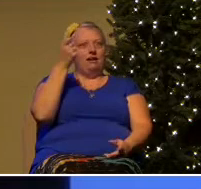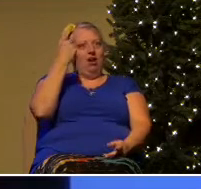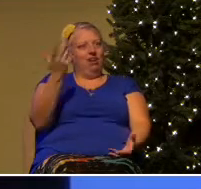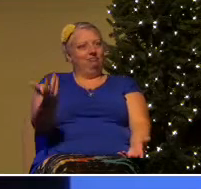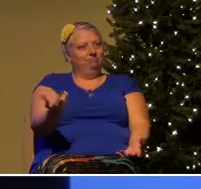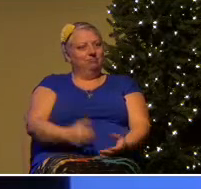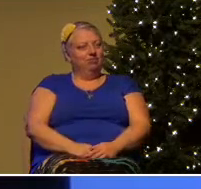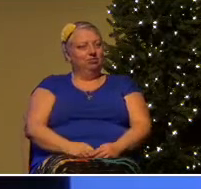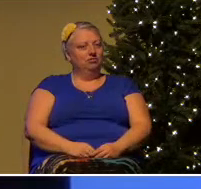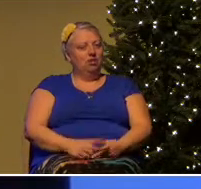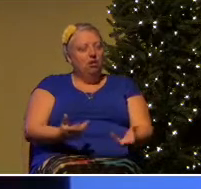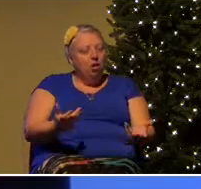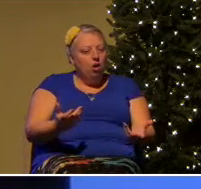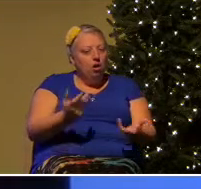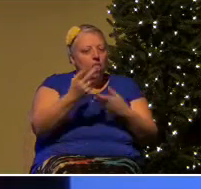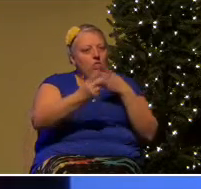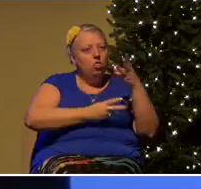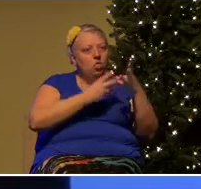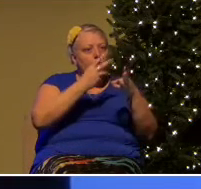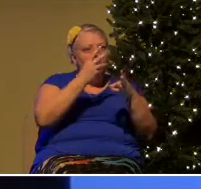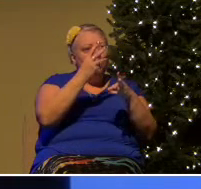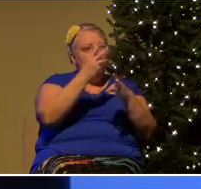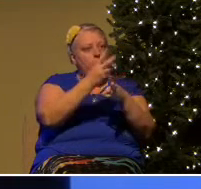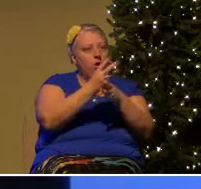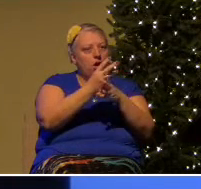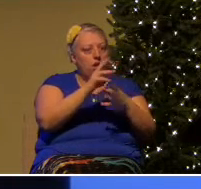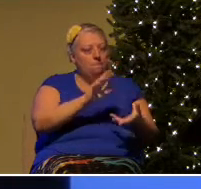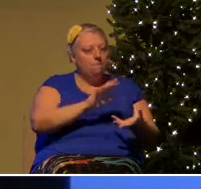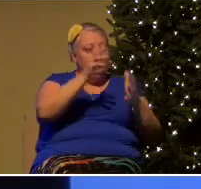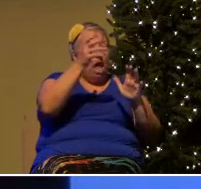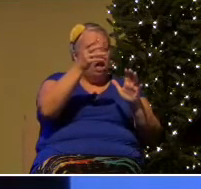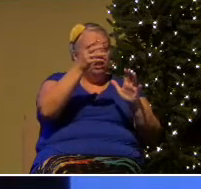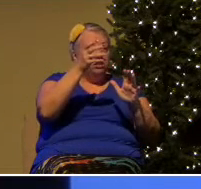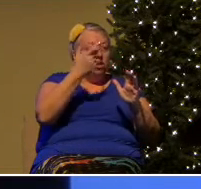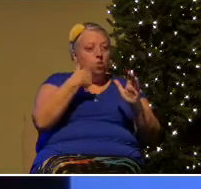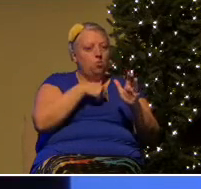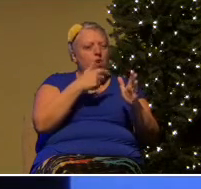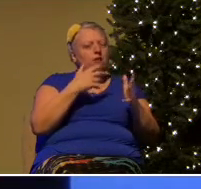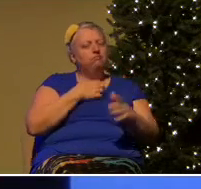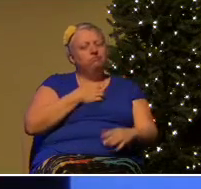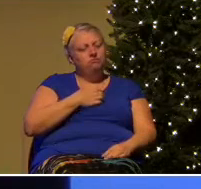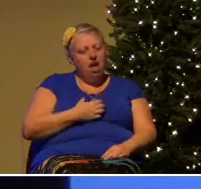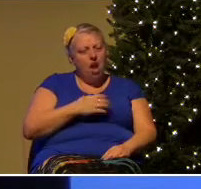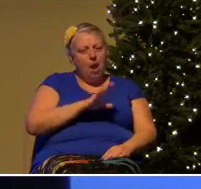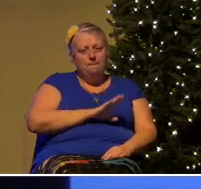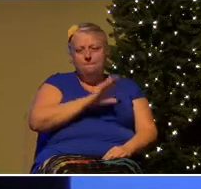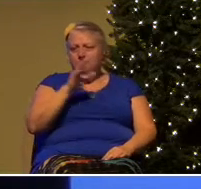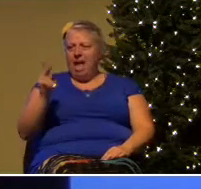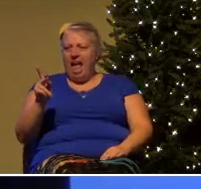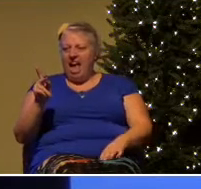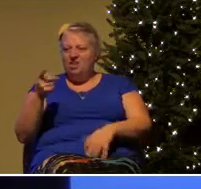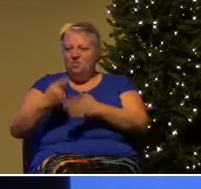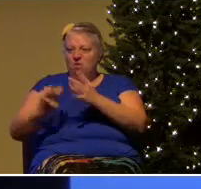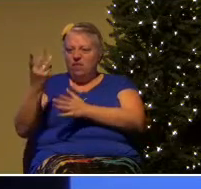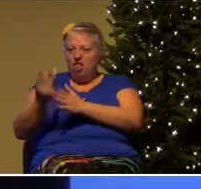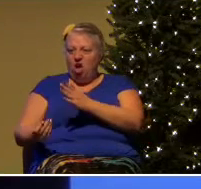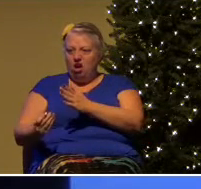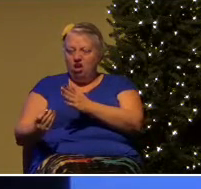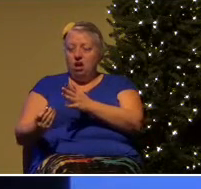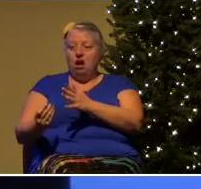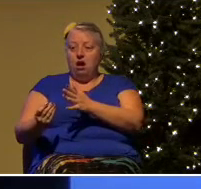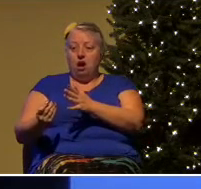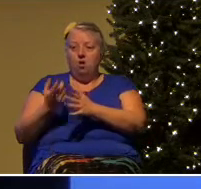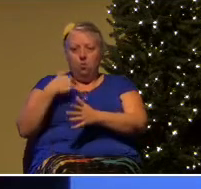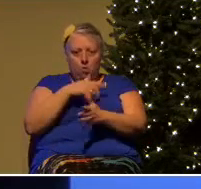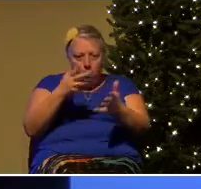a mess we all have a desire to get back to what we have lost. We all